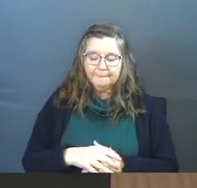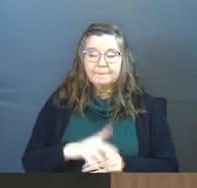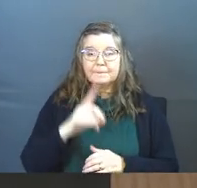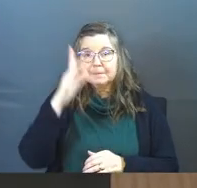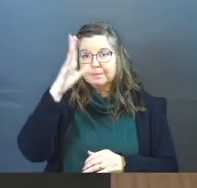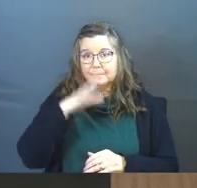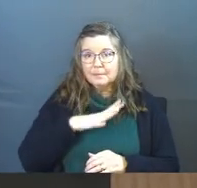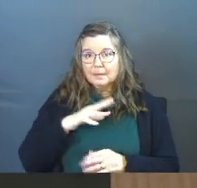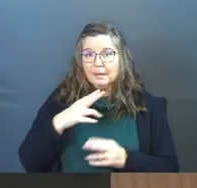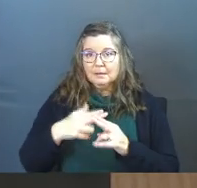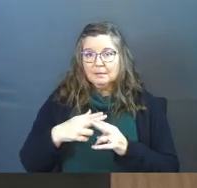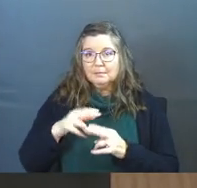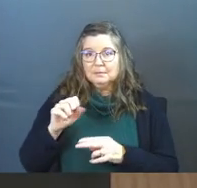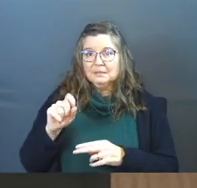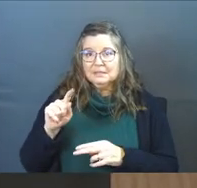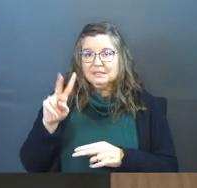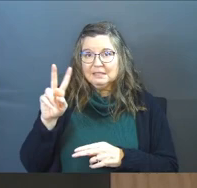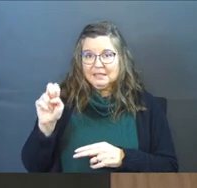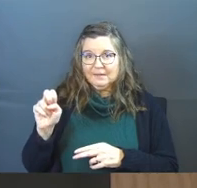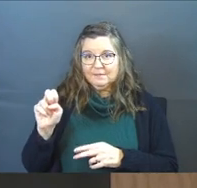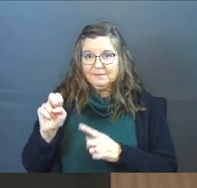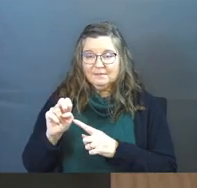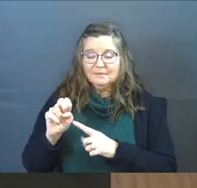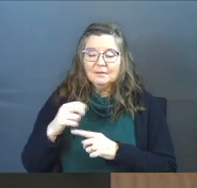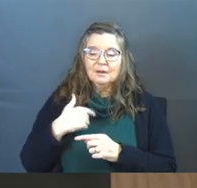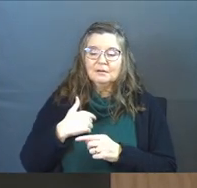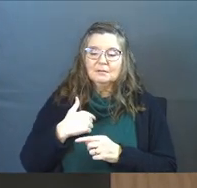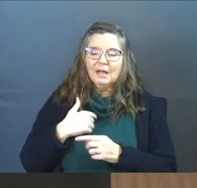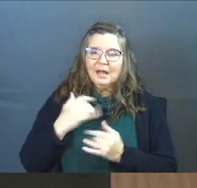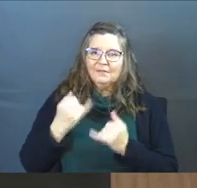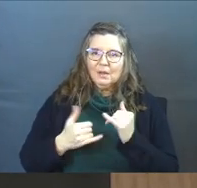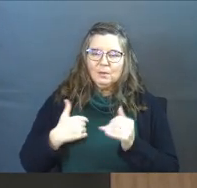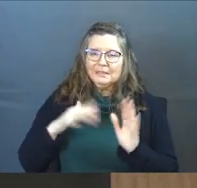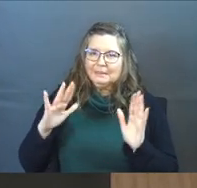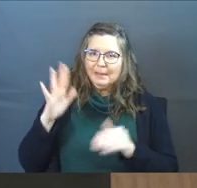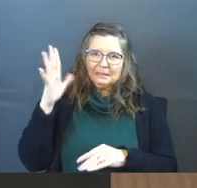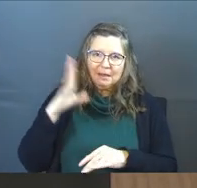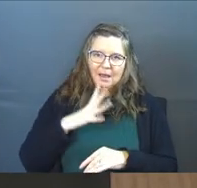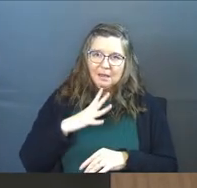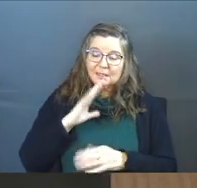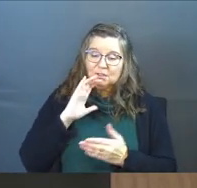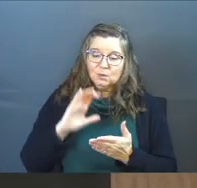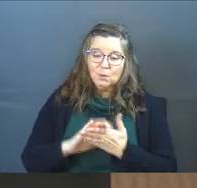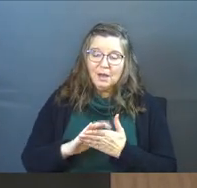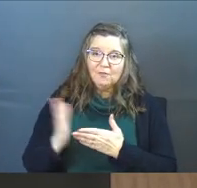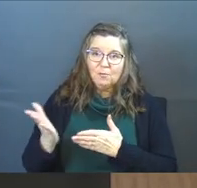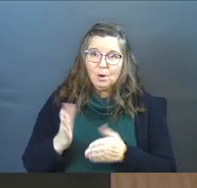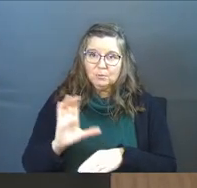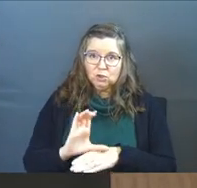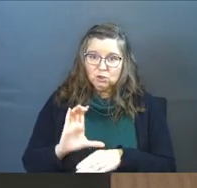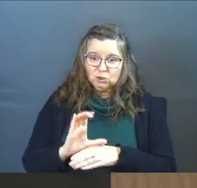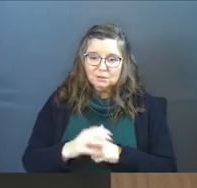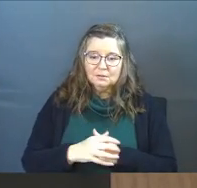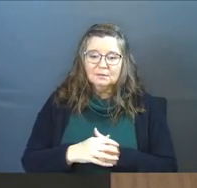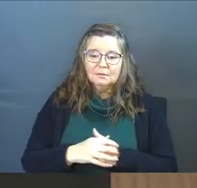So, there was this guy, Steve. And I got to end with Steve's story because he's an amazing guy. His wife brought him to church.